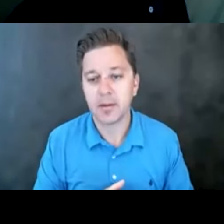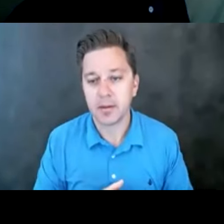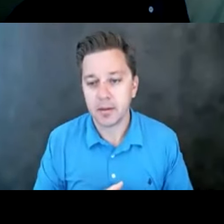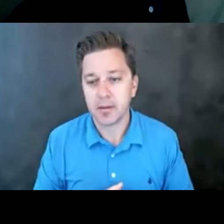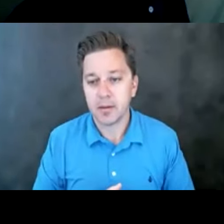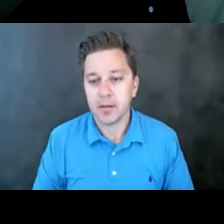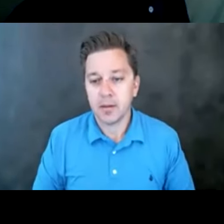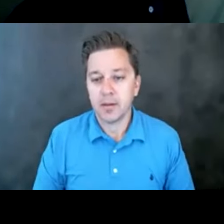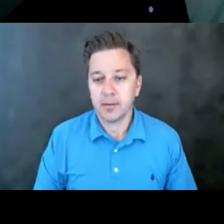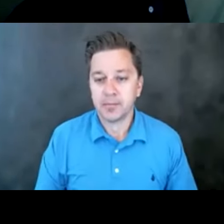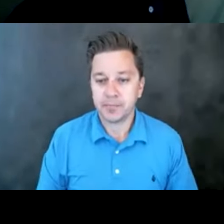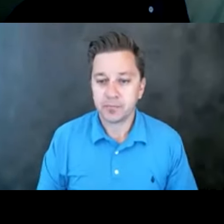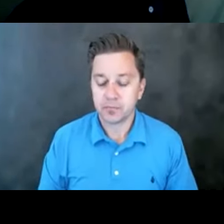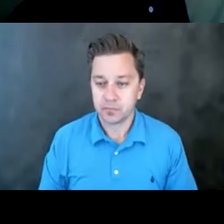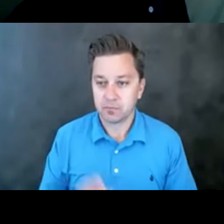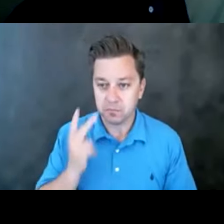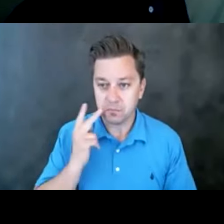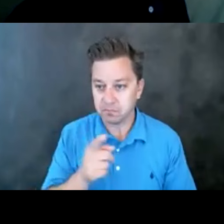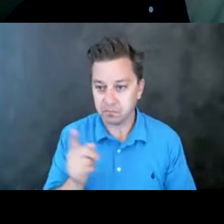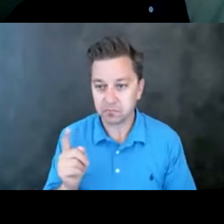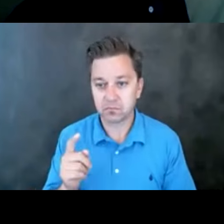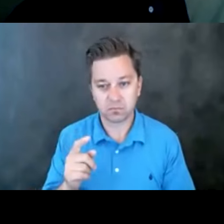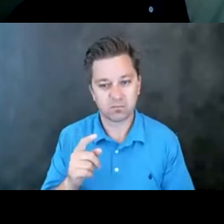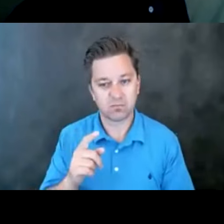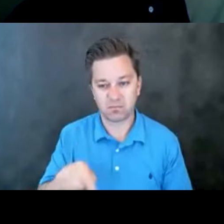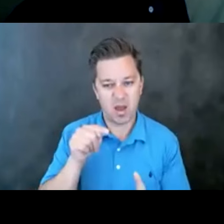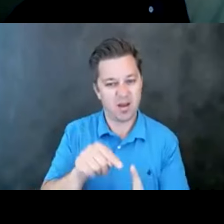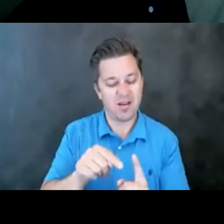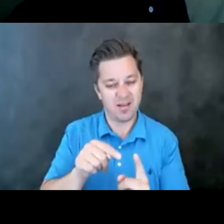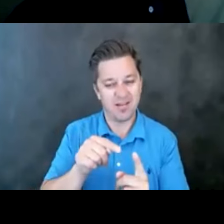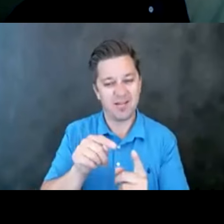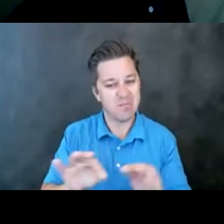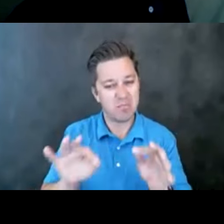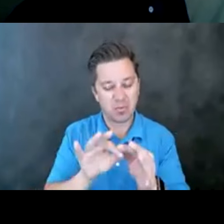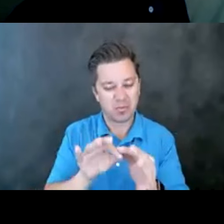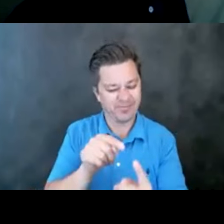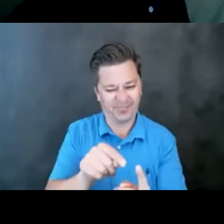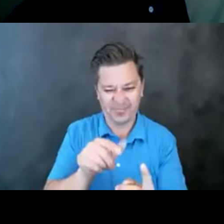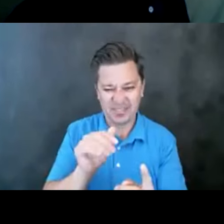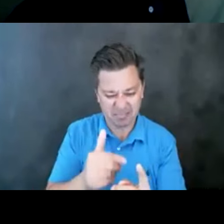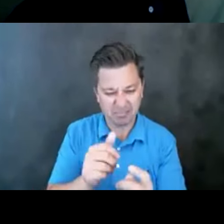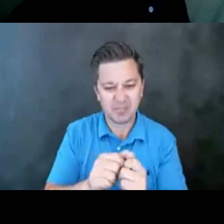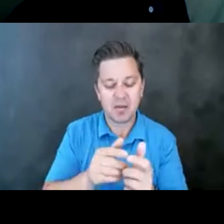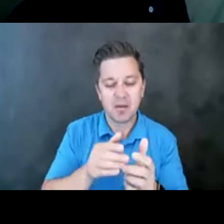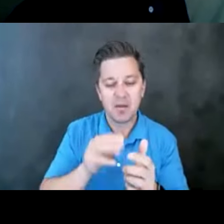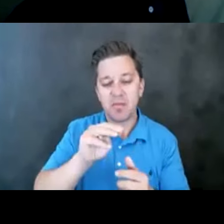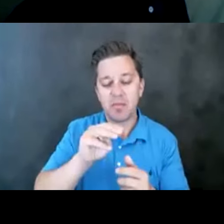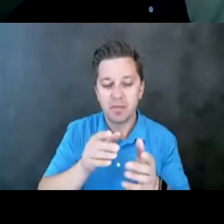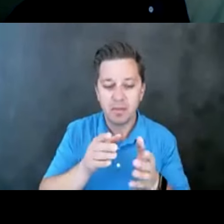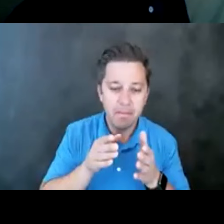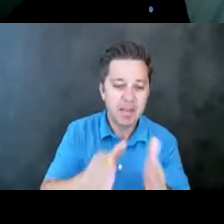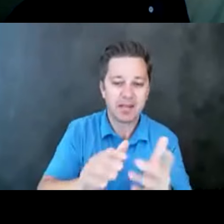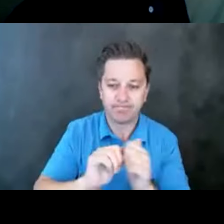from that attempt. And it all comes back to the means and methods that they utilize in that attempt. Males typically will choose a much